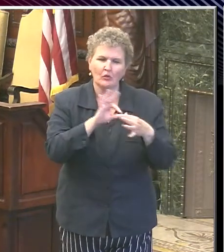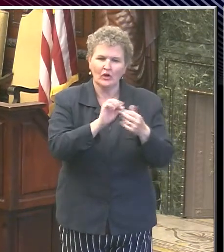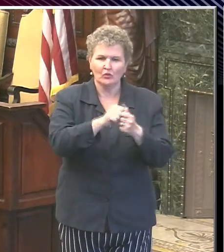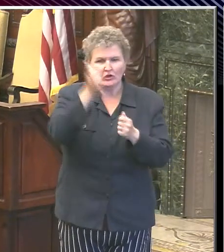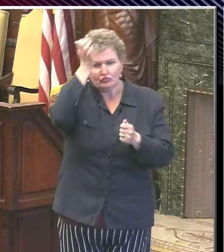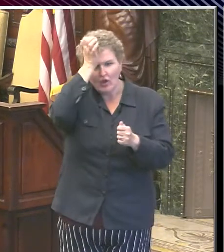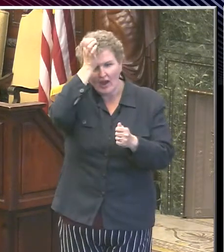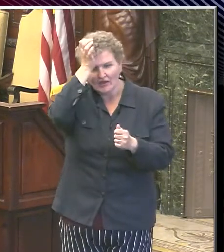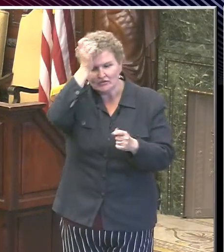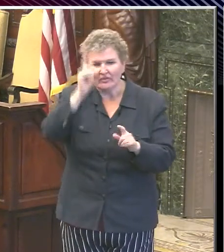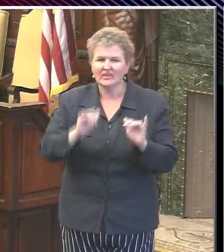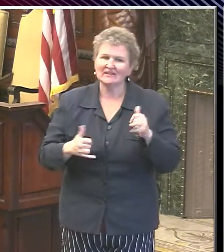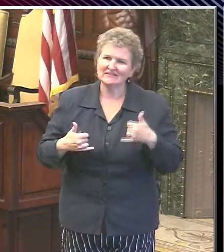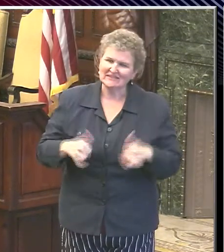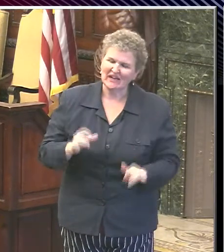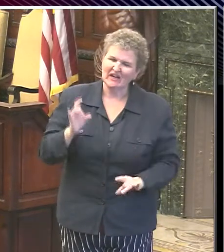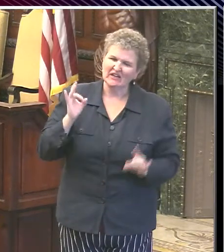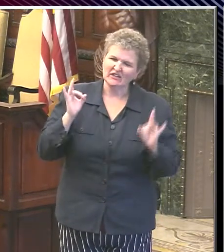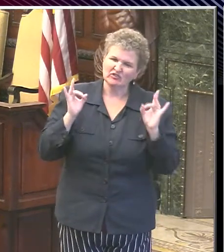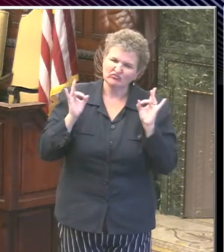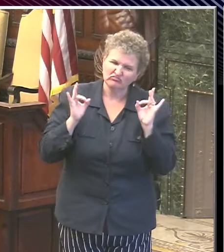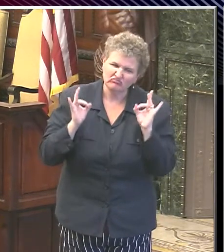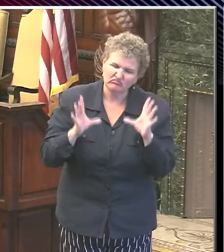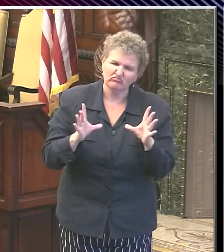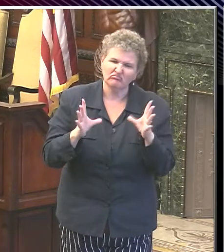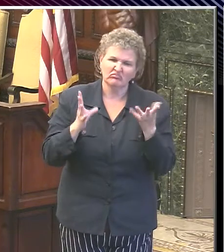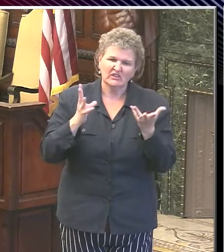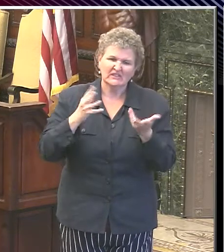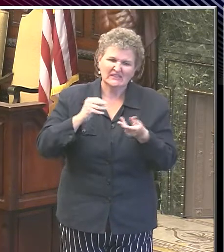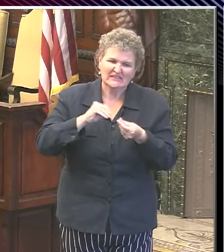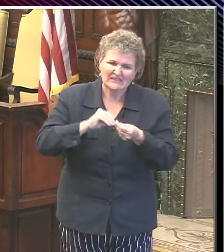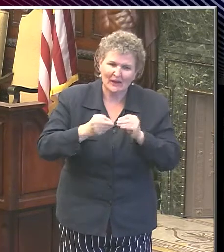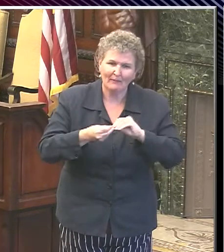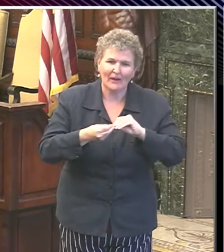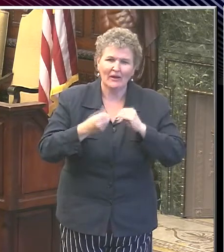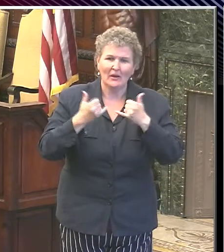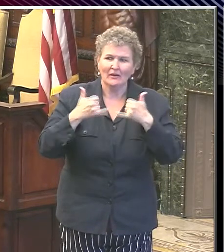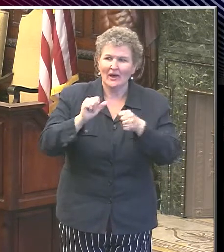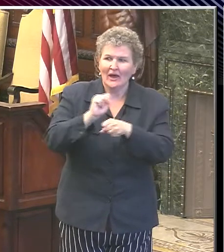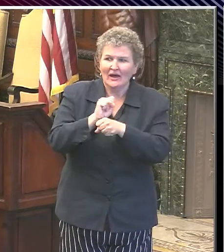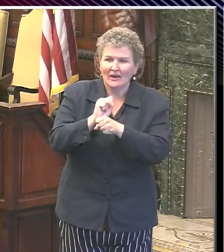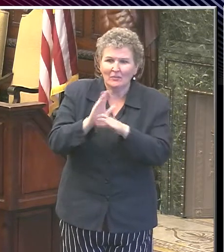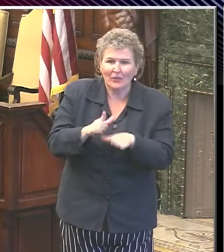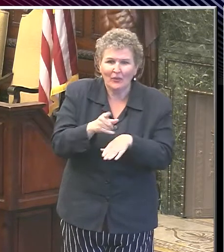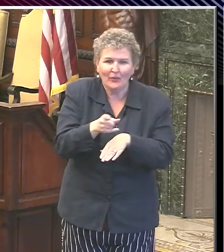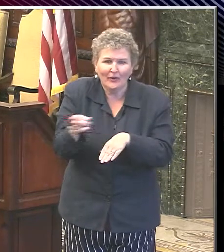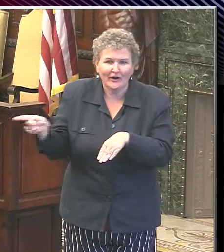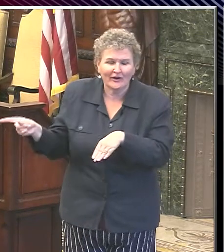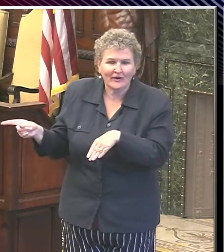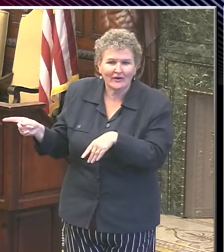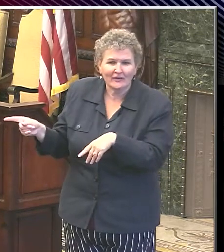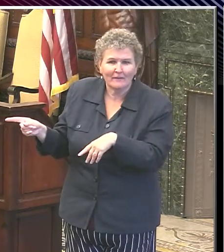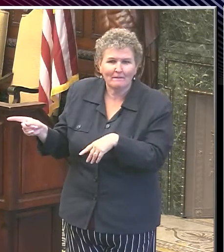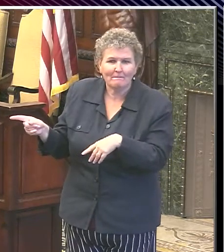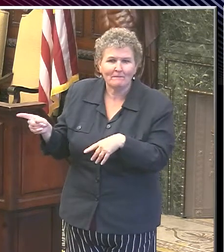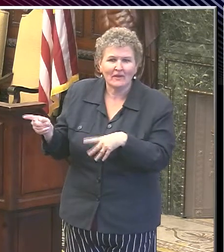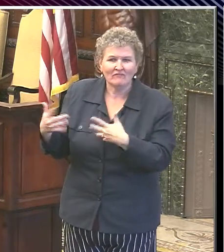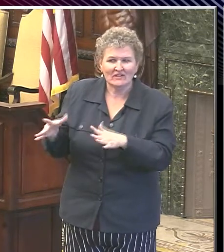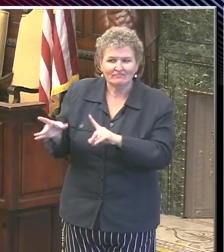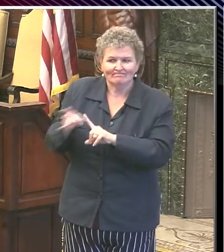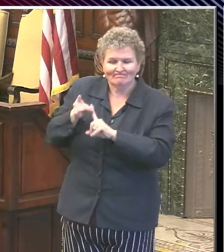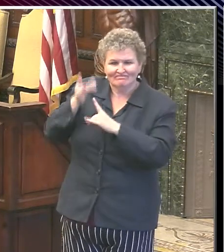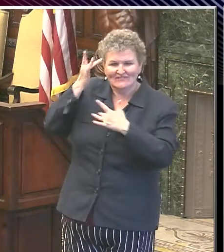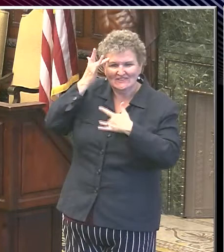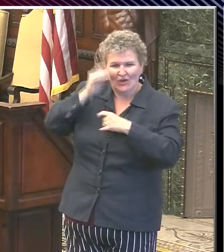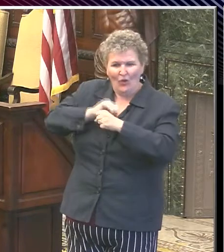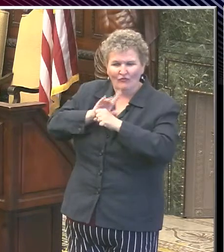we've had a high number of employees that have come down with the virus. We've had